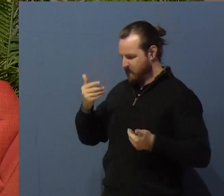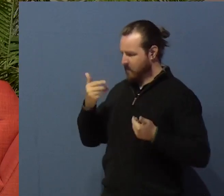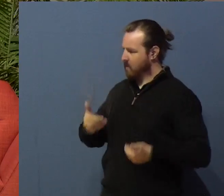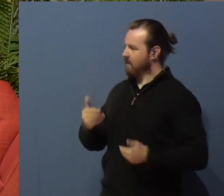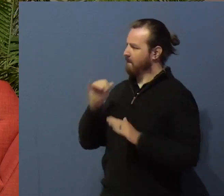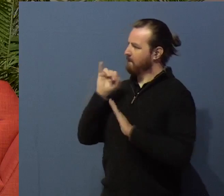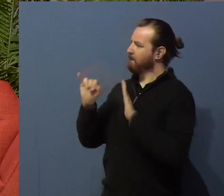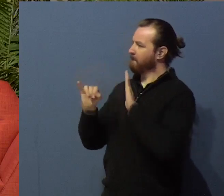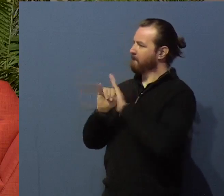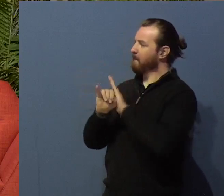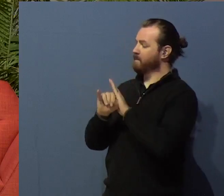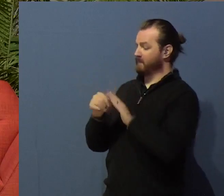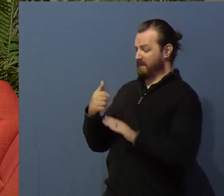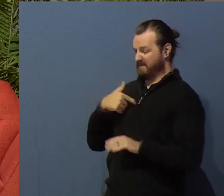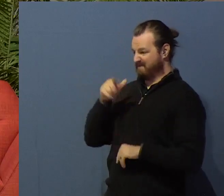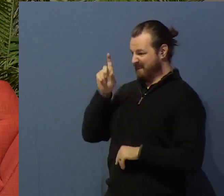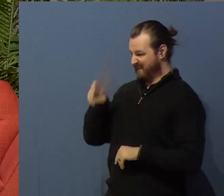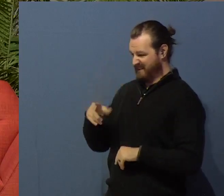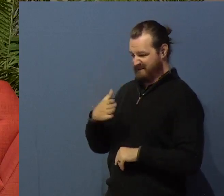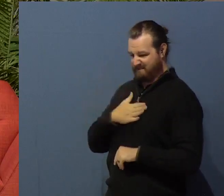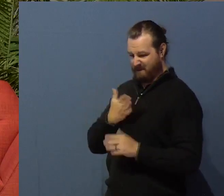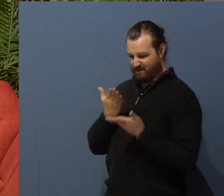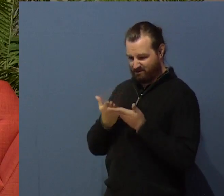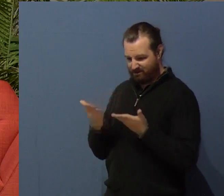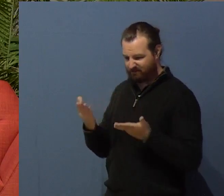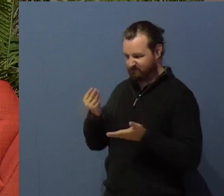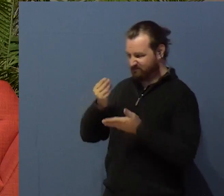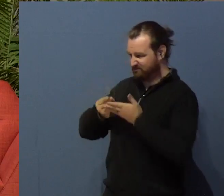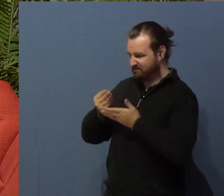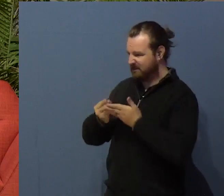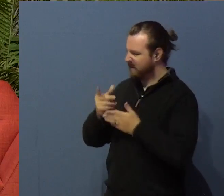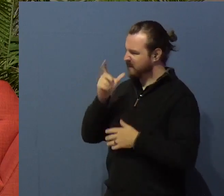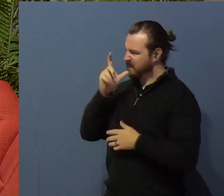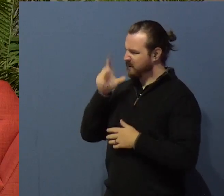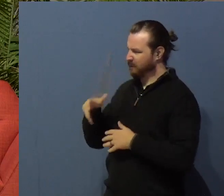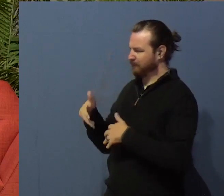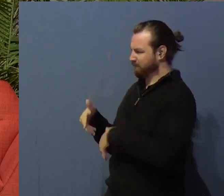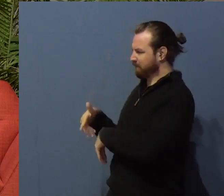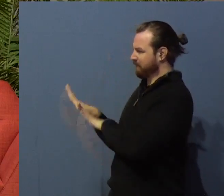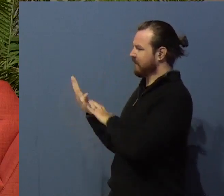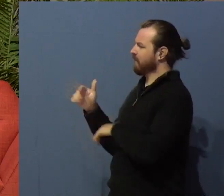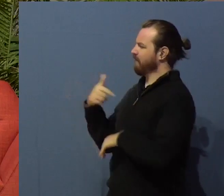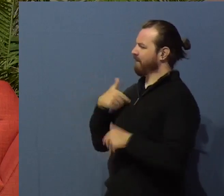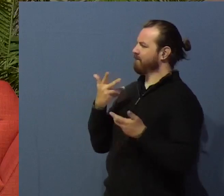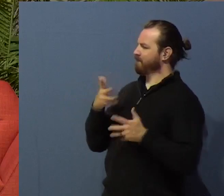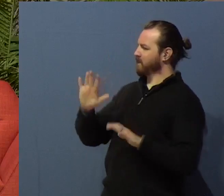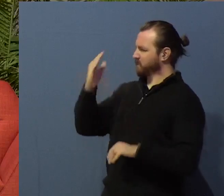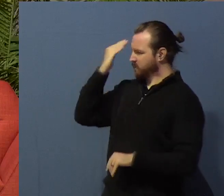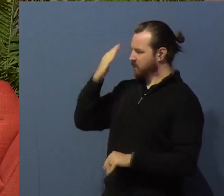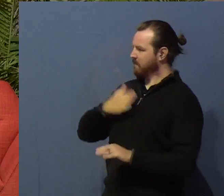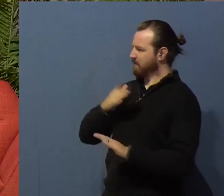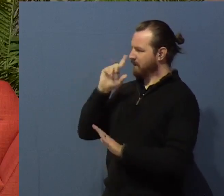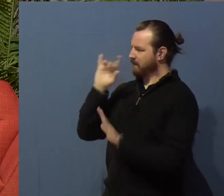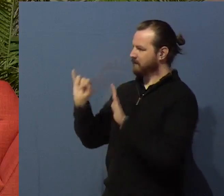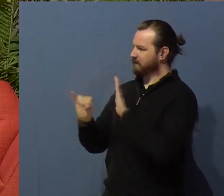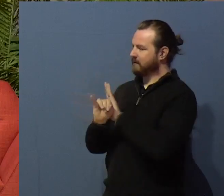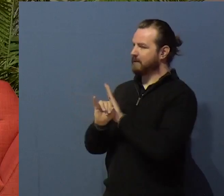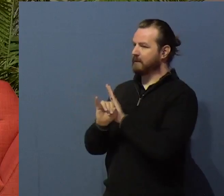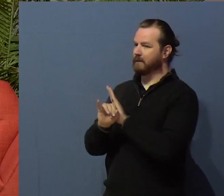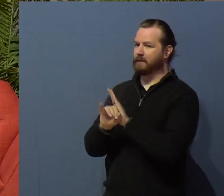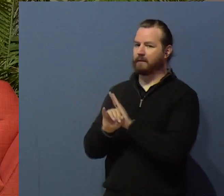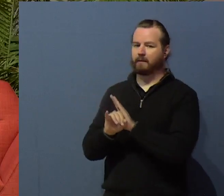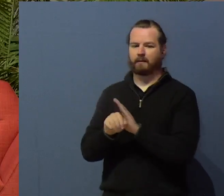I know who I am. I know where I am before God. He's developed a world and life view. Now, how do we